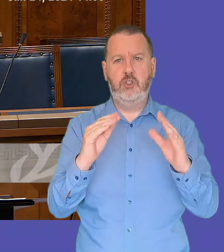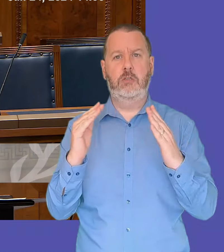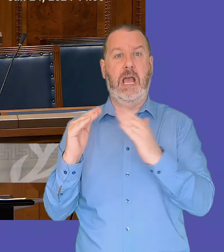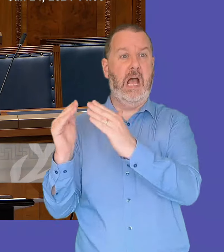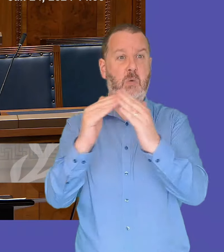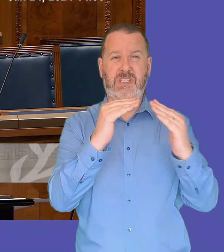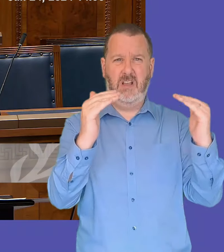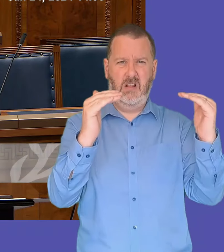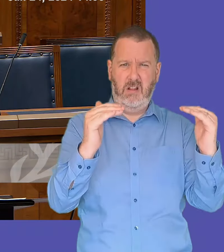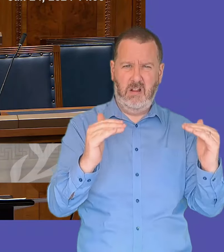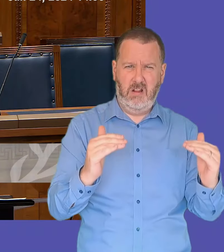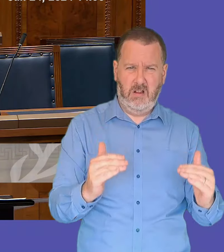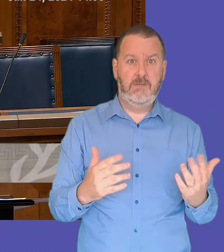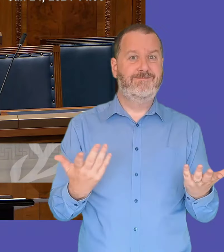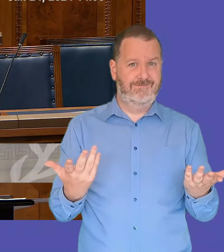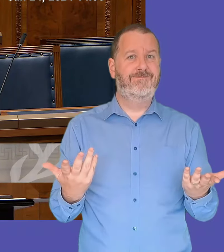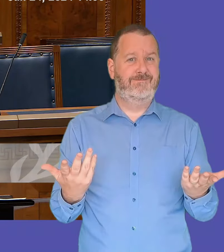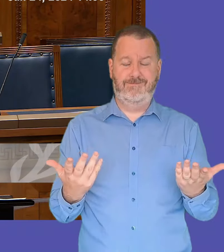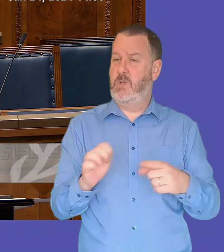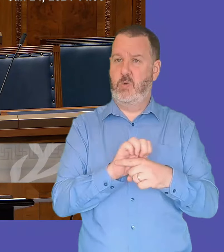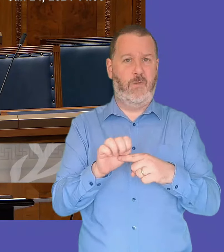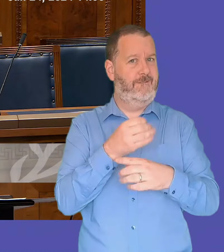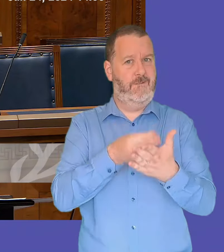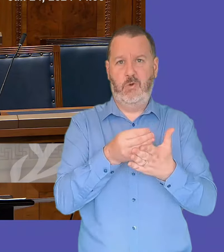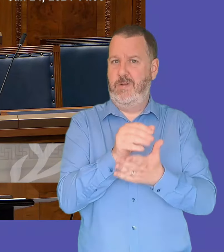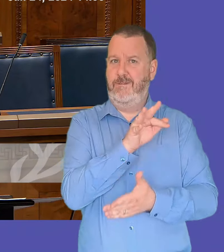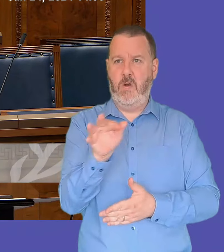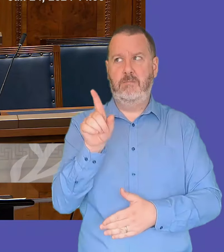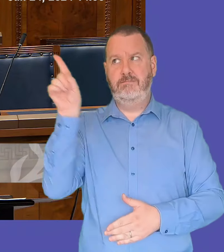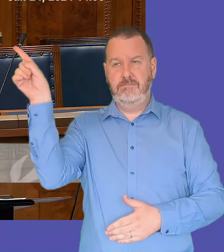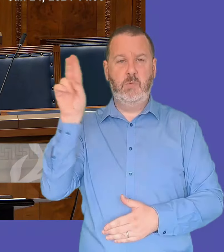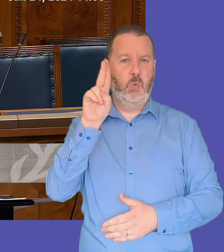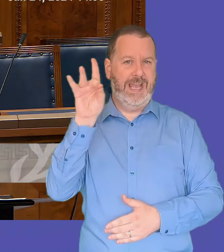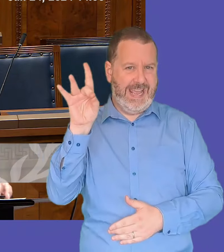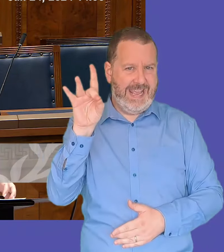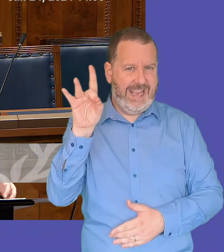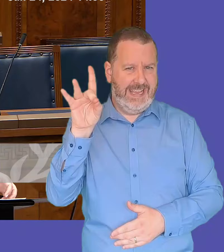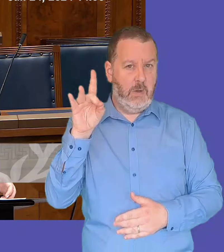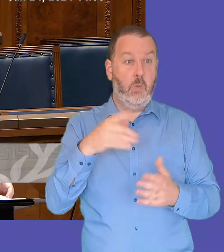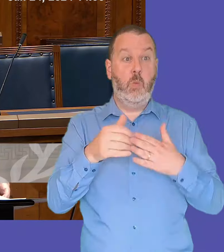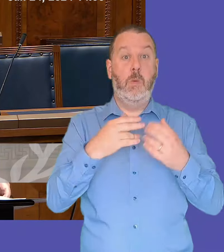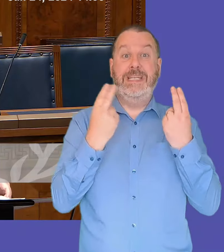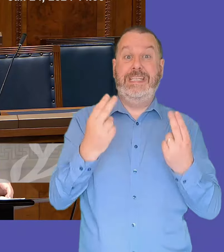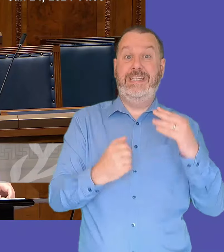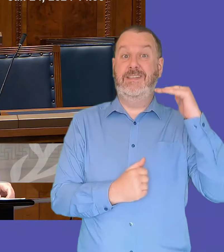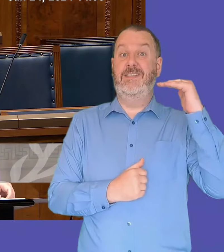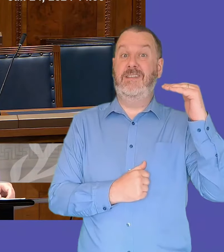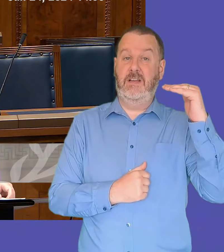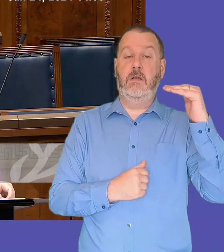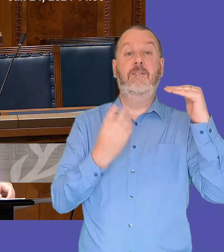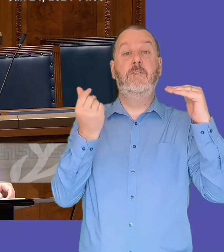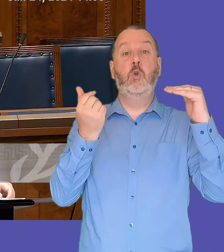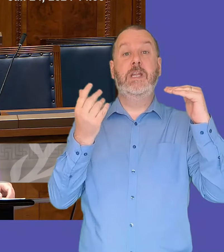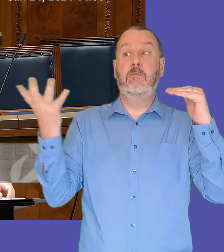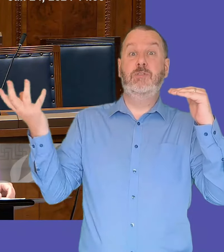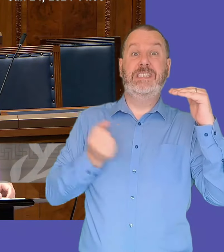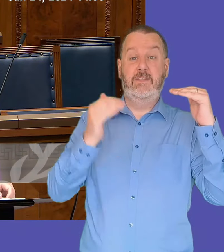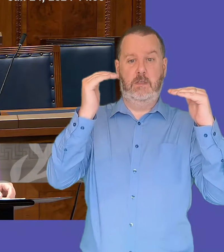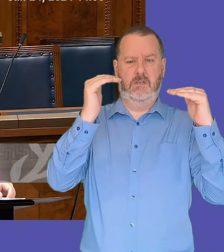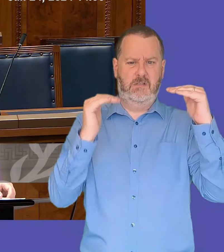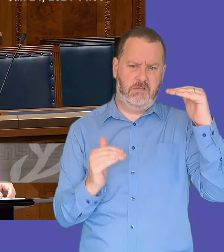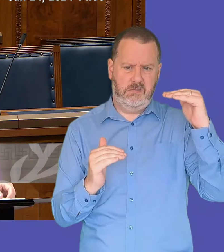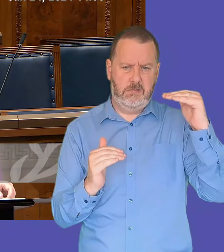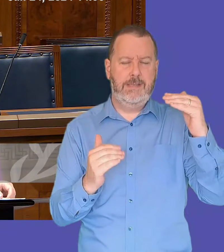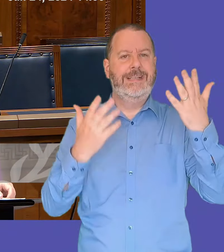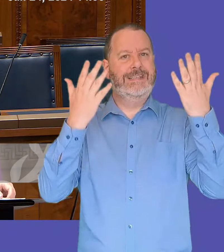unacceptable fact that we have been underfunded funded well below need and that's a fact which i'm glad that at least there's some acknowledgement now that that